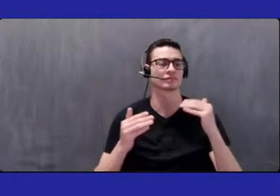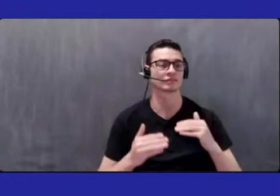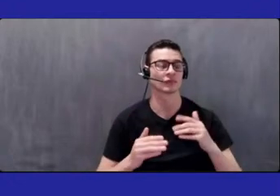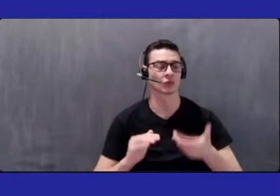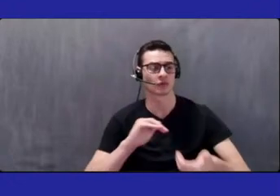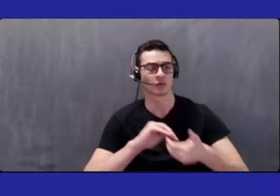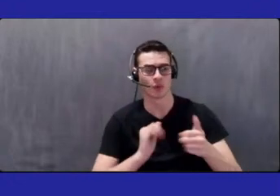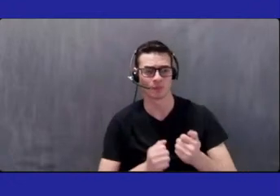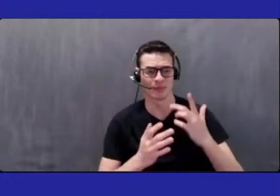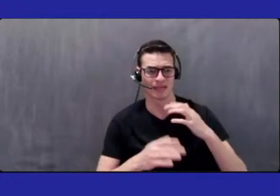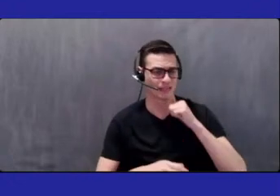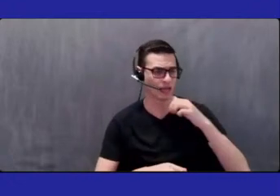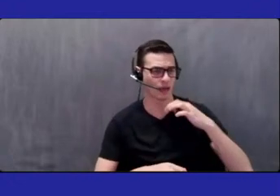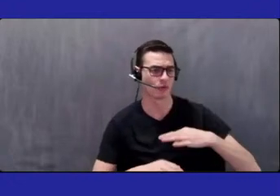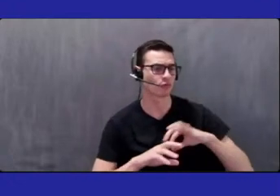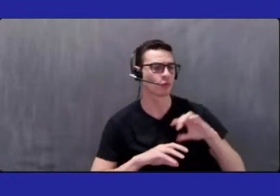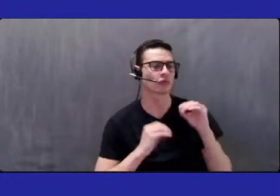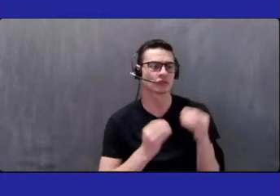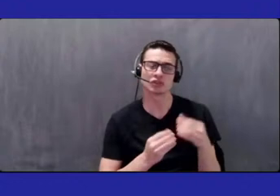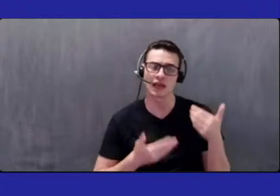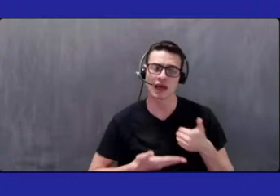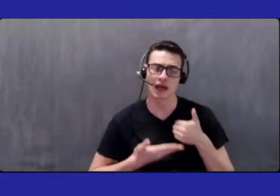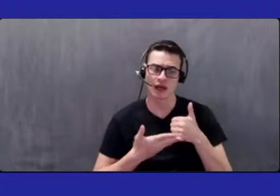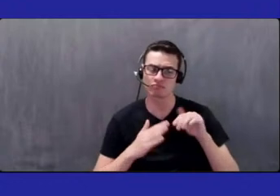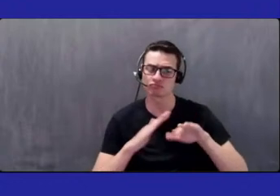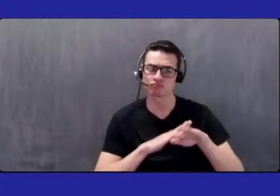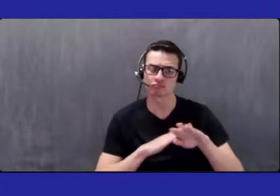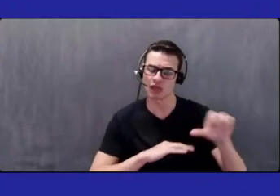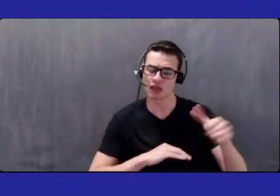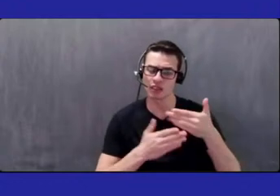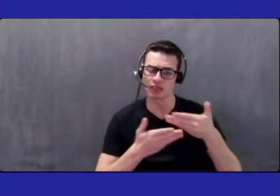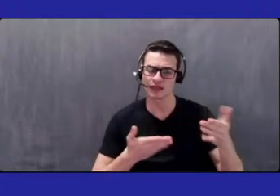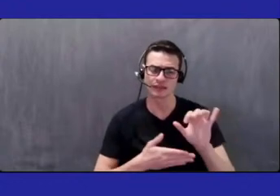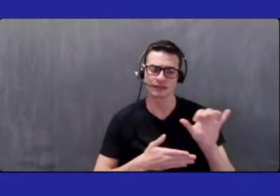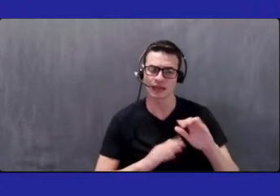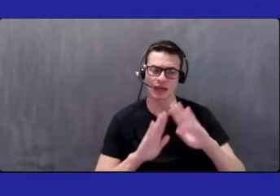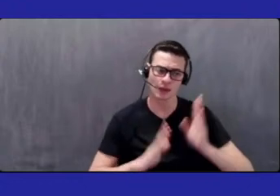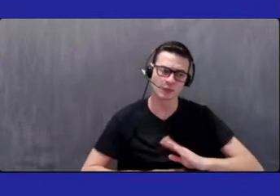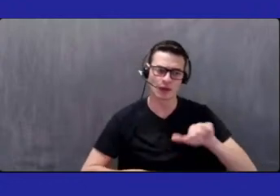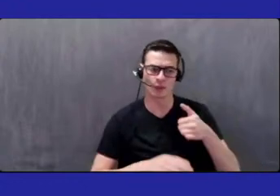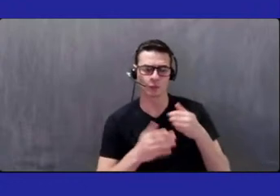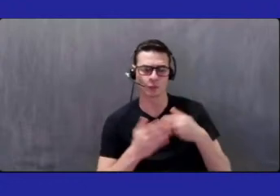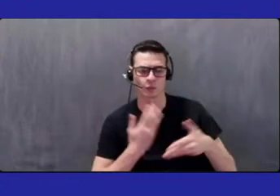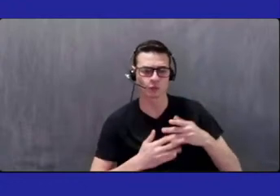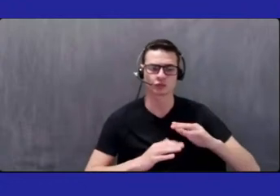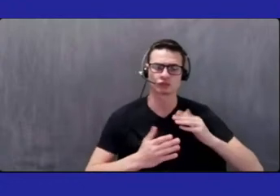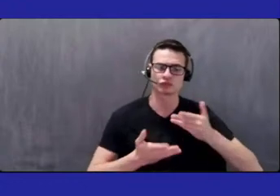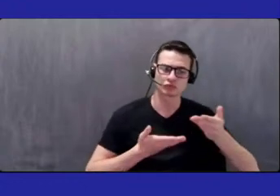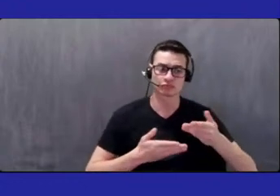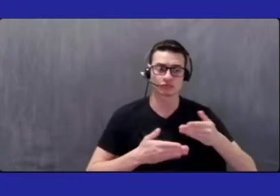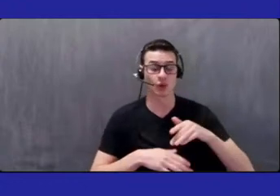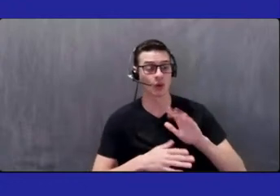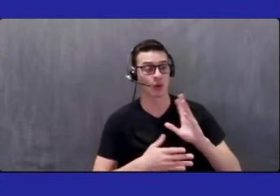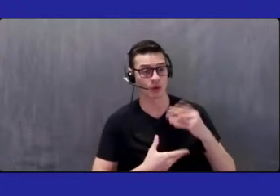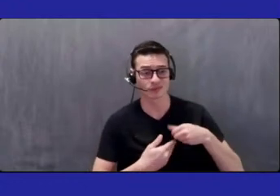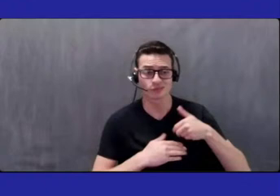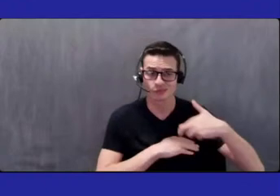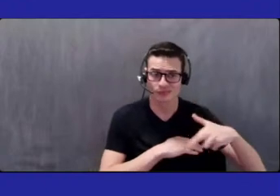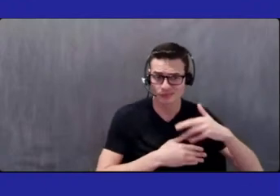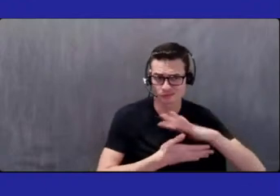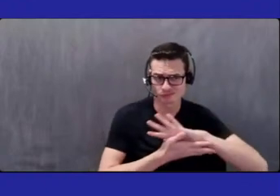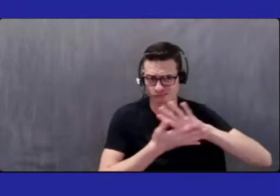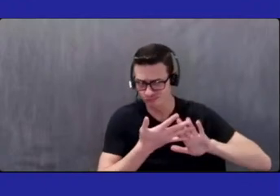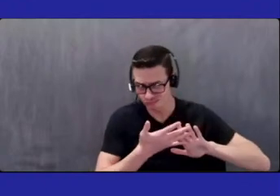to just improve access to other things like housing, other social services for children, autism referrals, things of that nature.